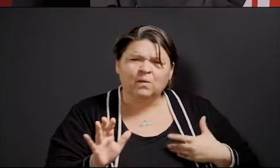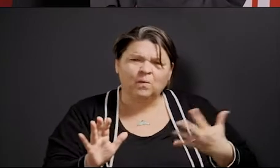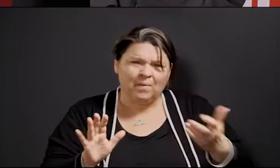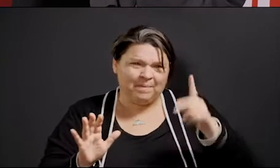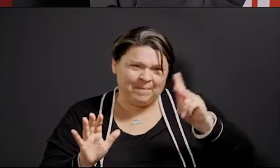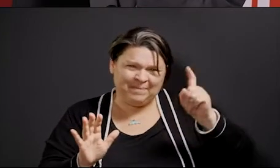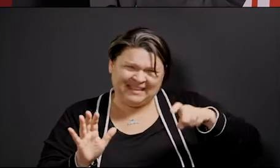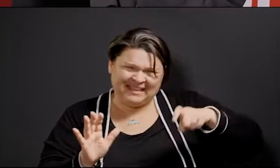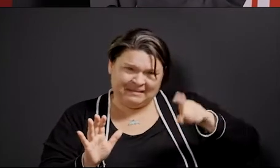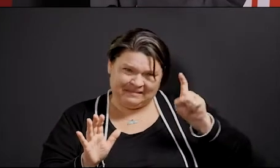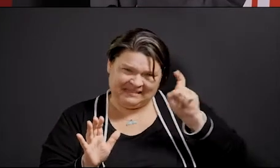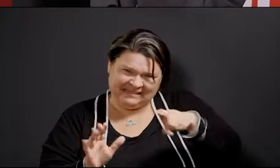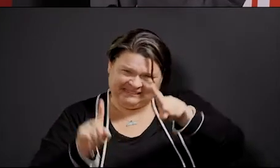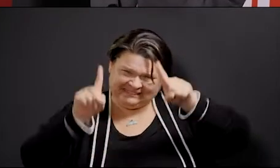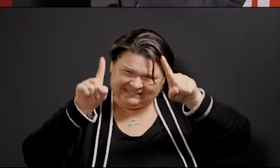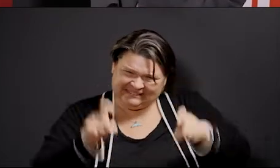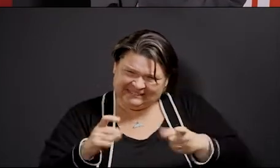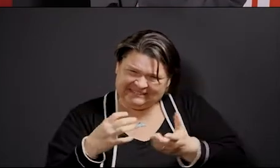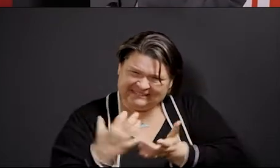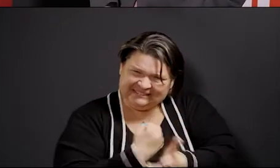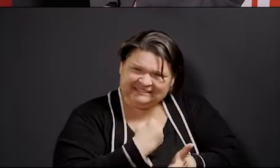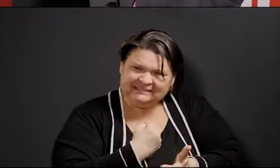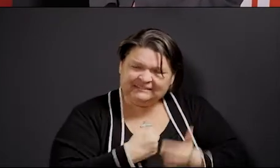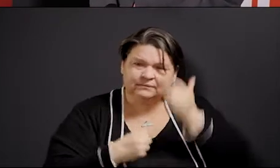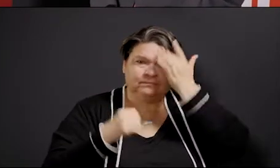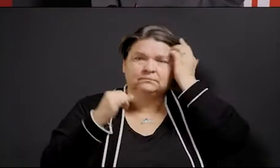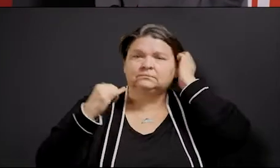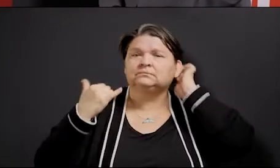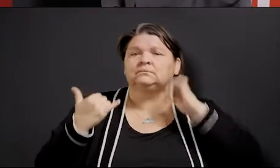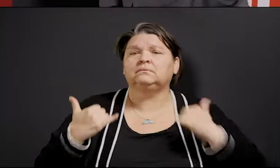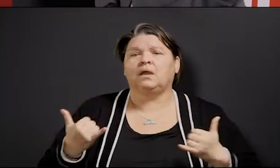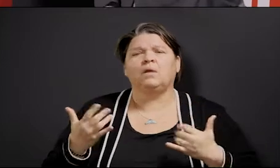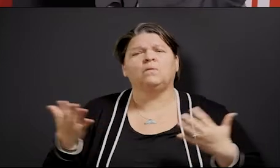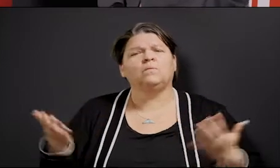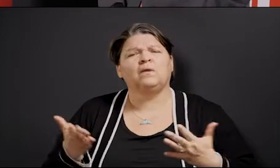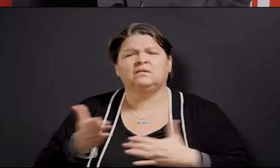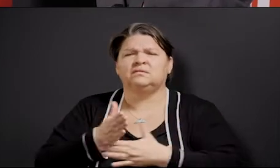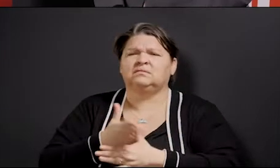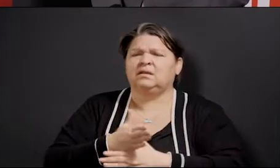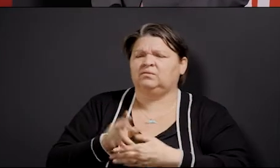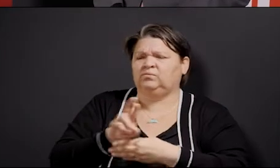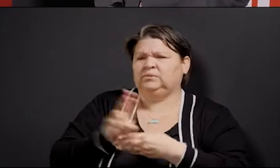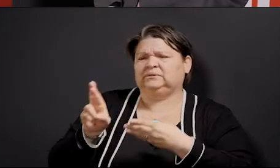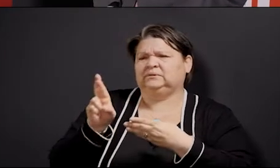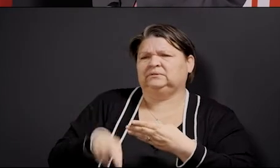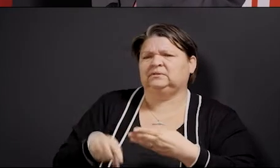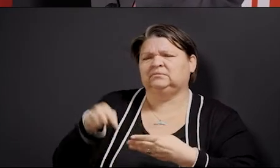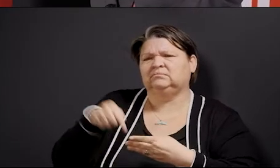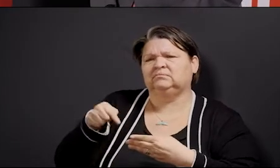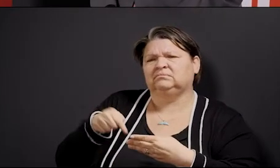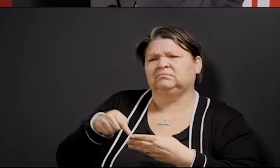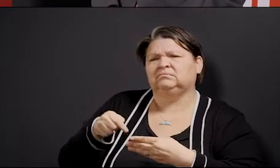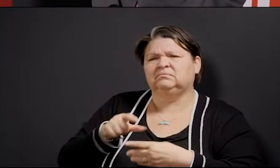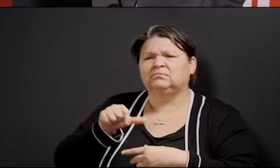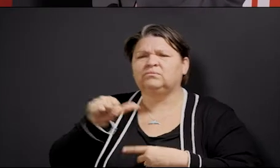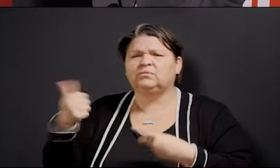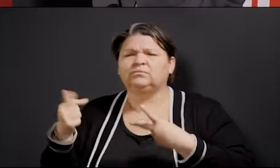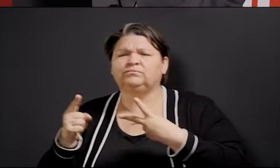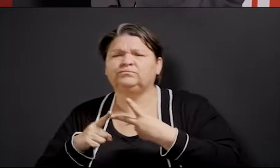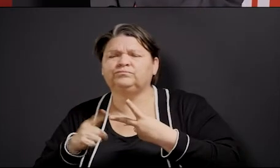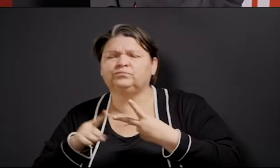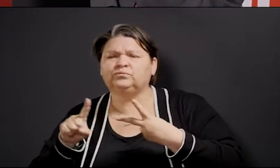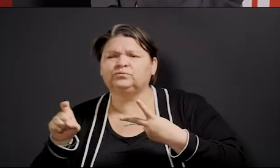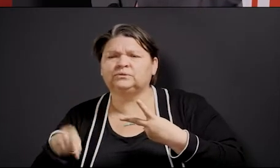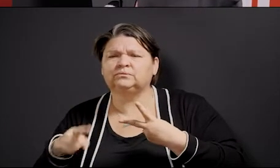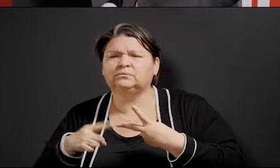What's the average time now for results to come back? And the other one was, will we maintain criteria as to